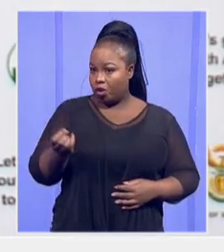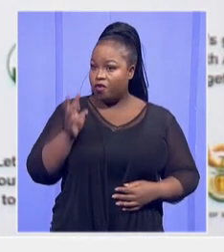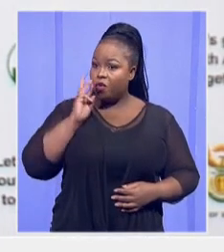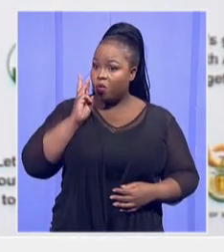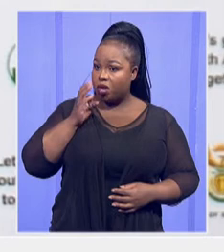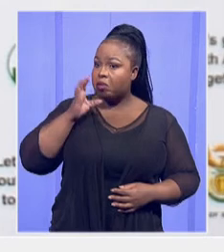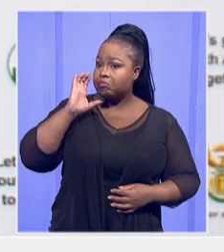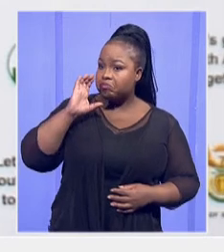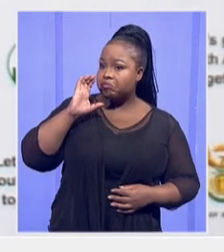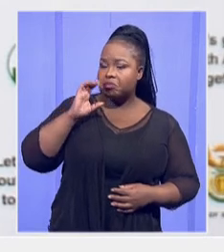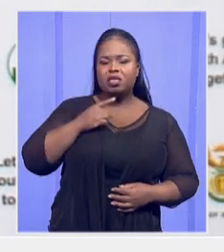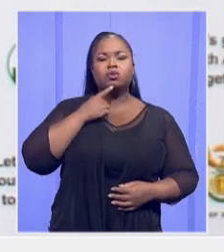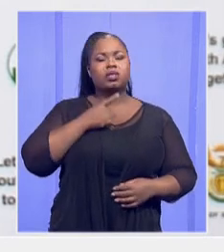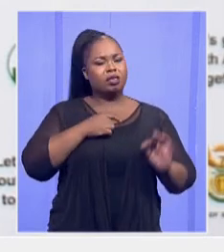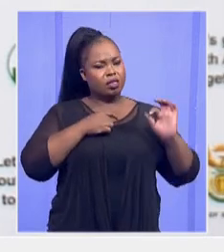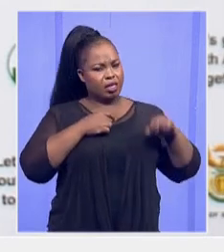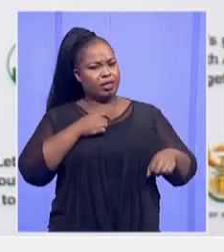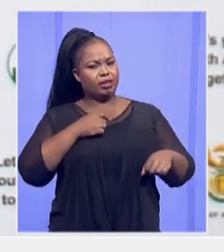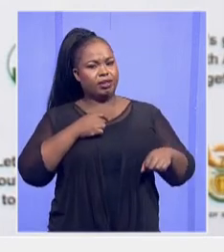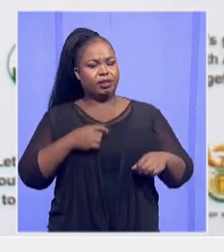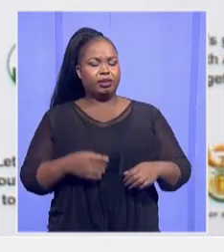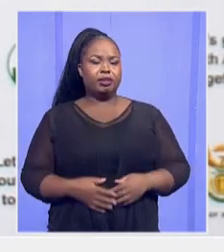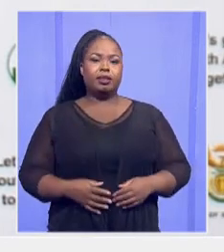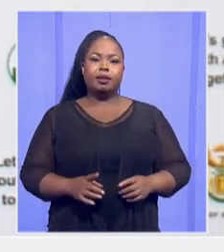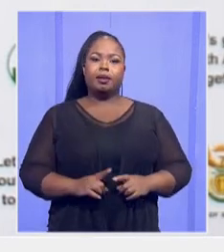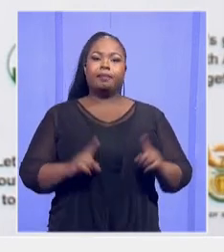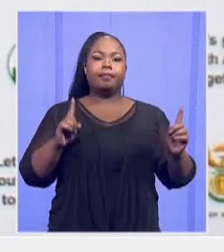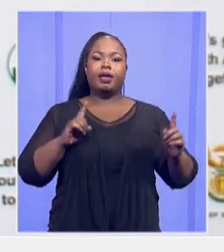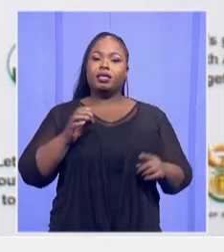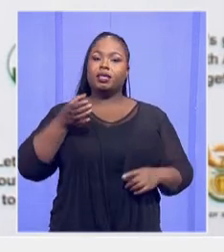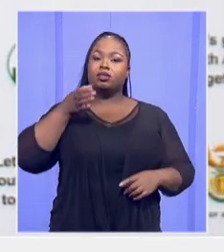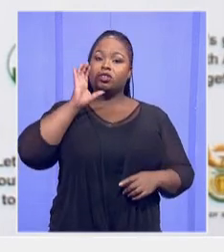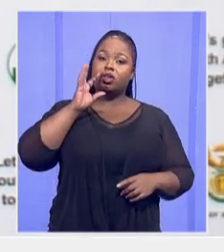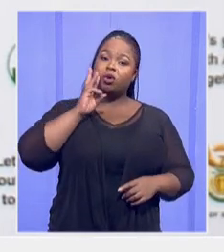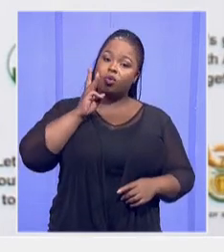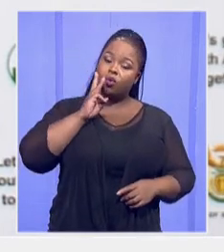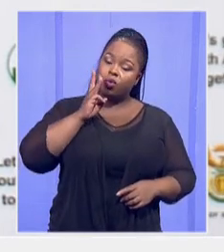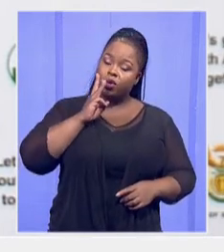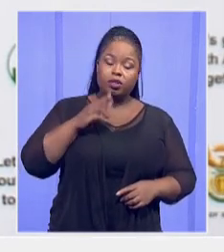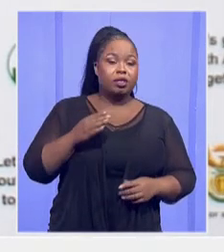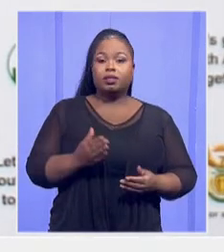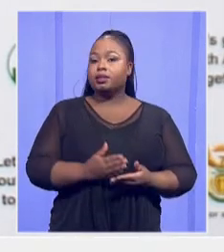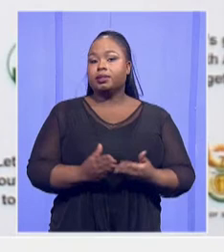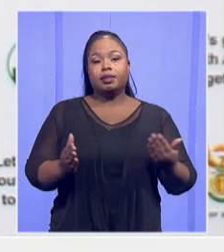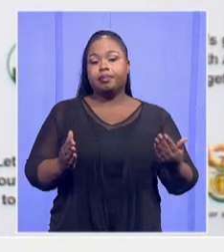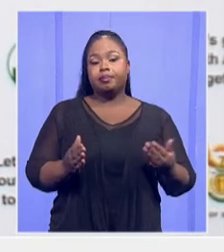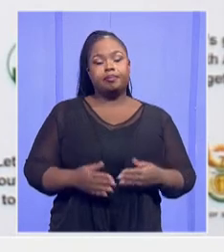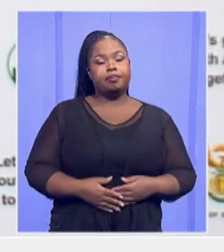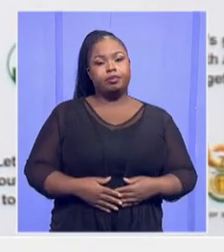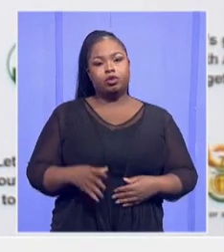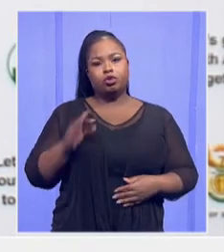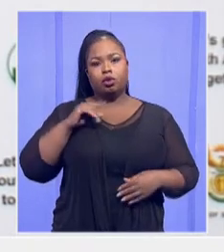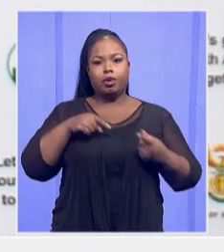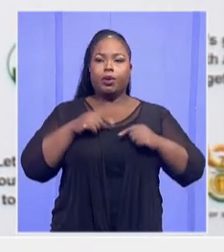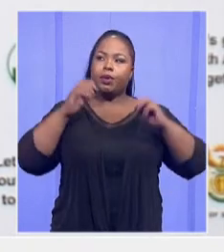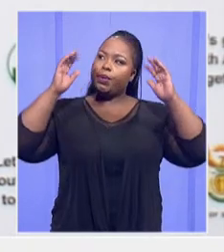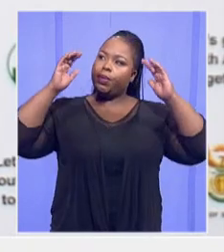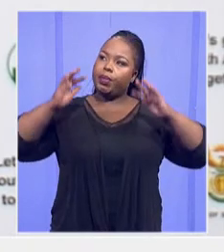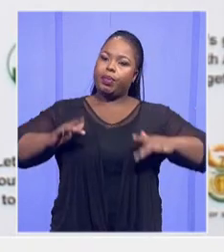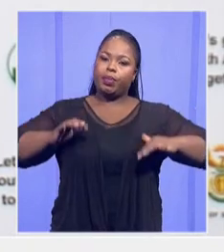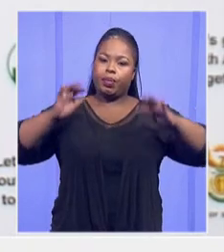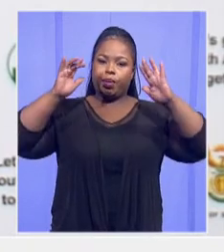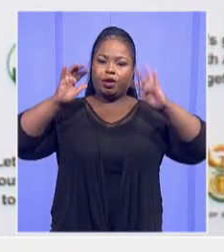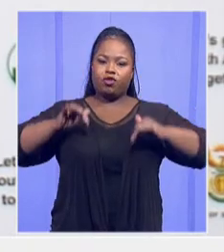yes, but the drinking water that they are referring to, some of them refer to rain harvested